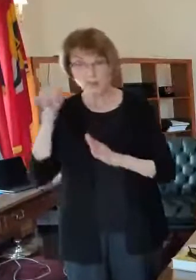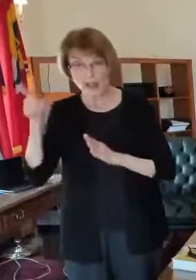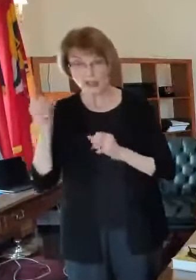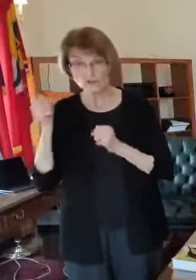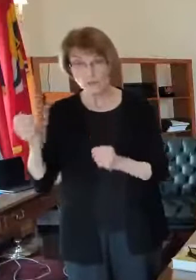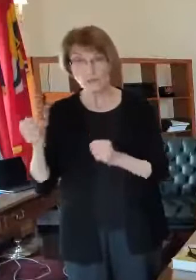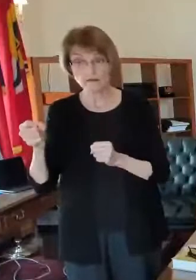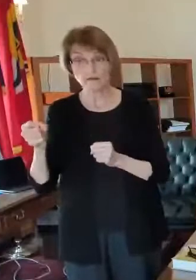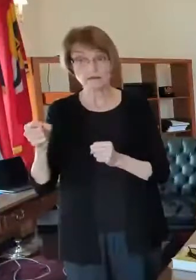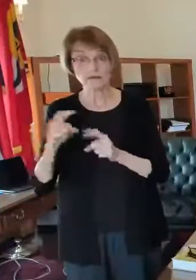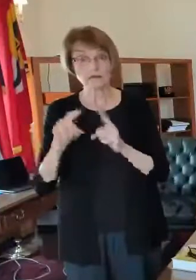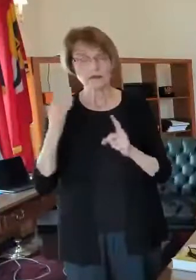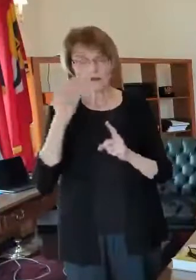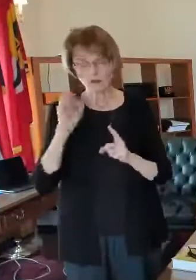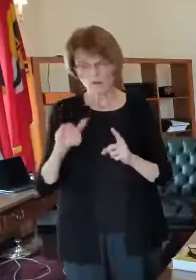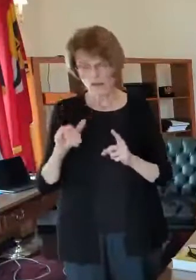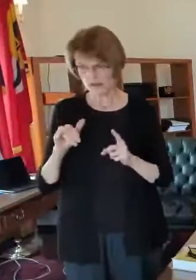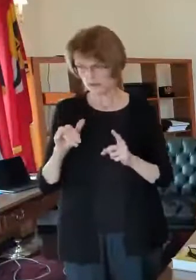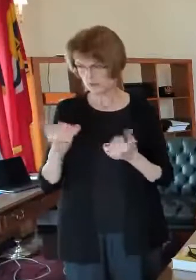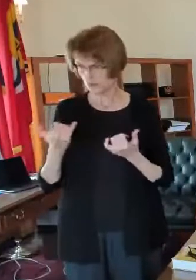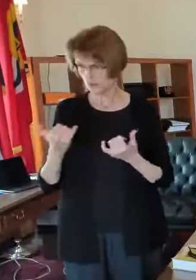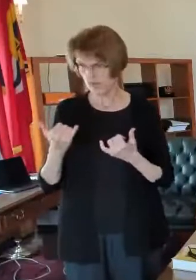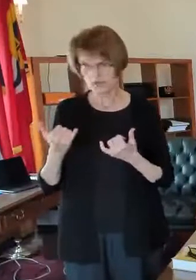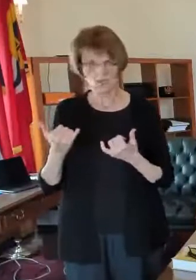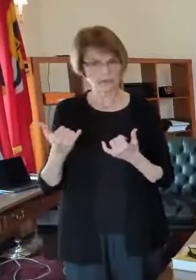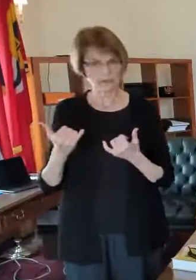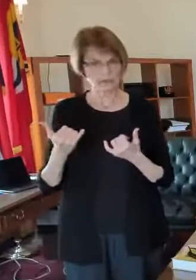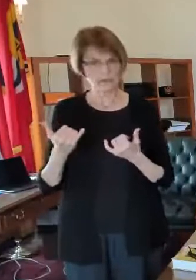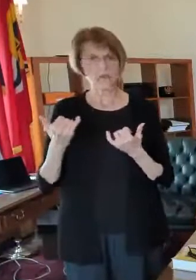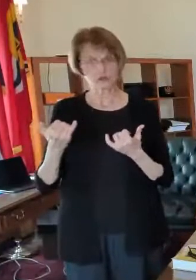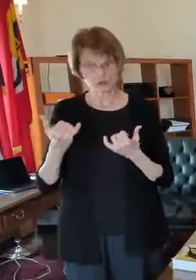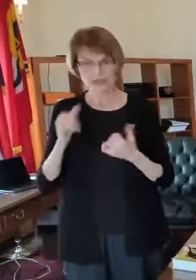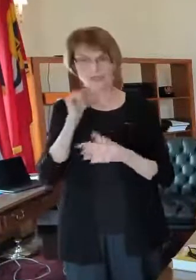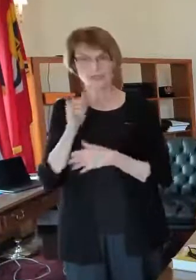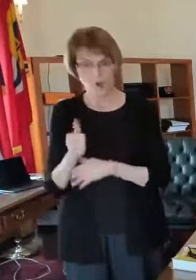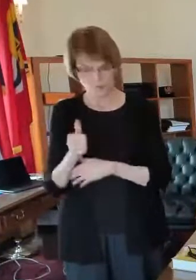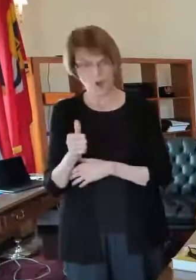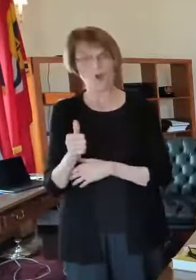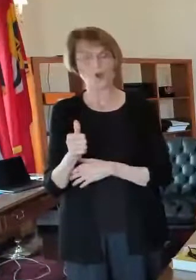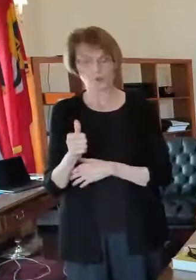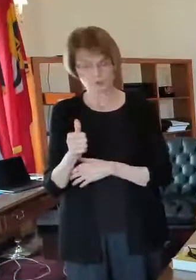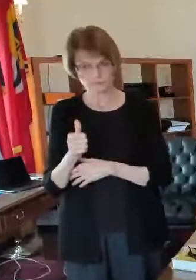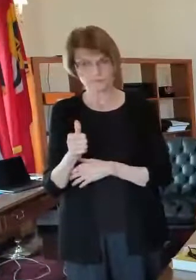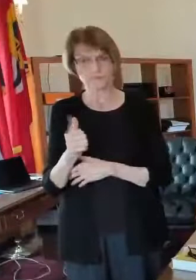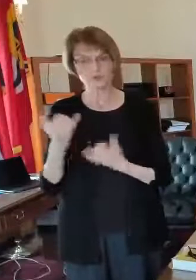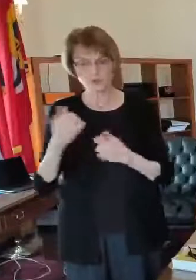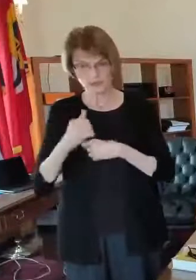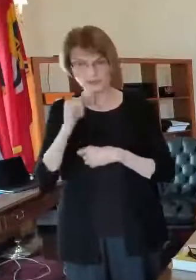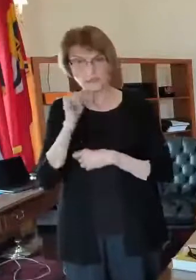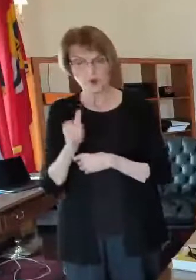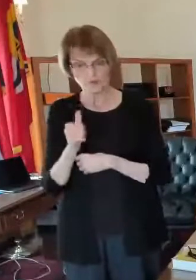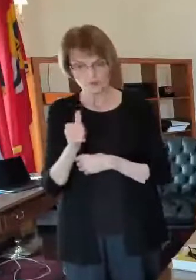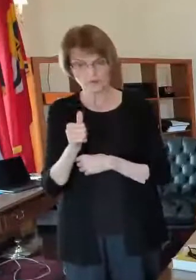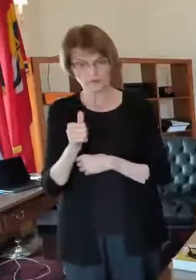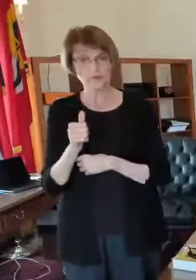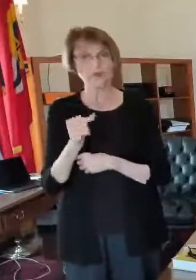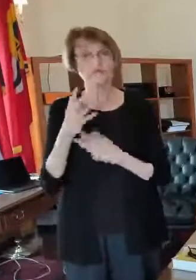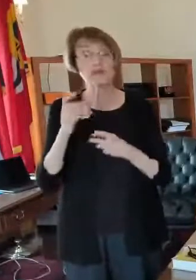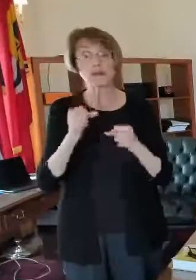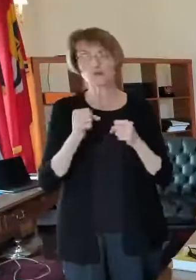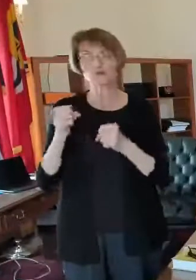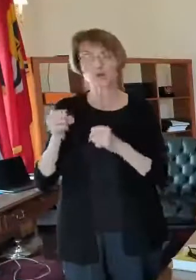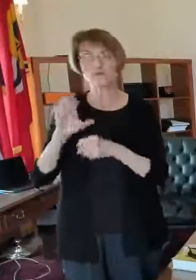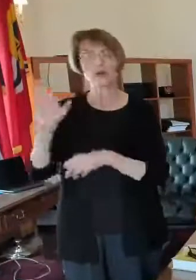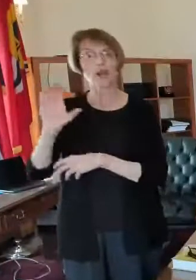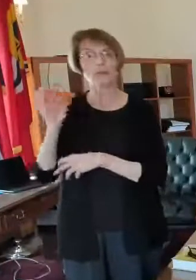are a number of people is it today or tomorrow i think today and tomorrow that um are going to columbia missouri